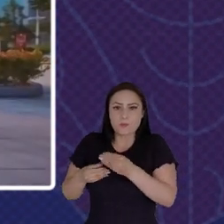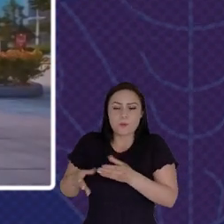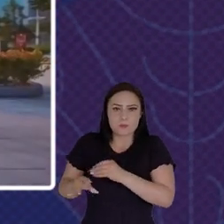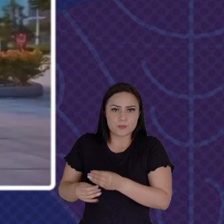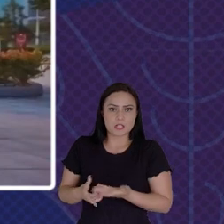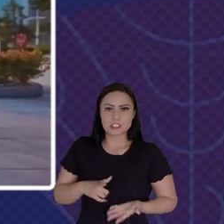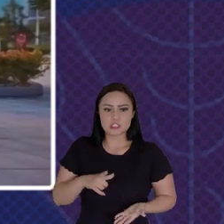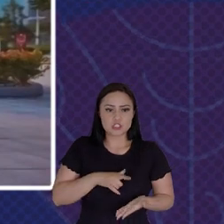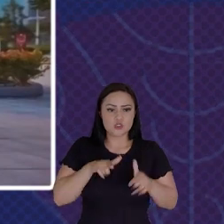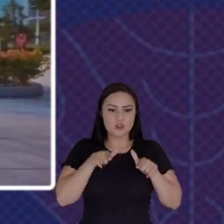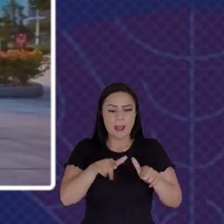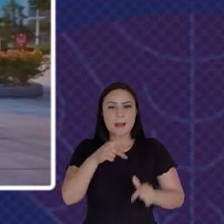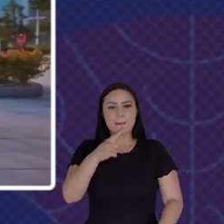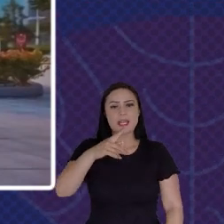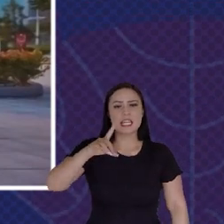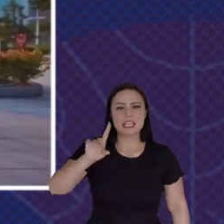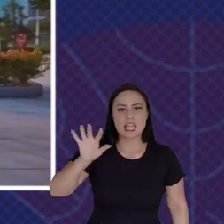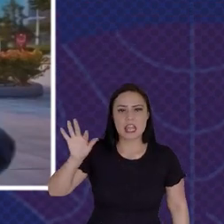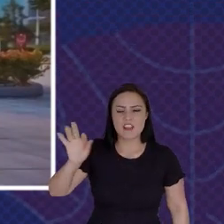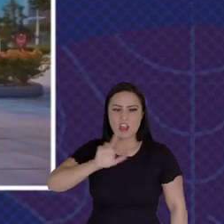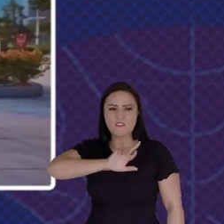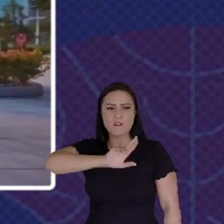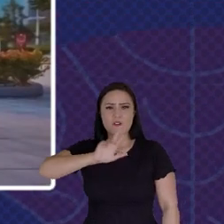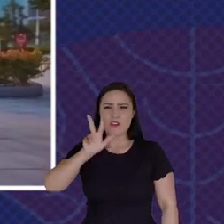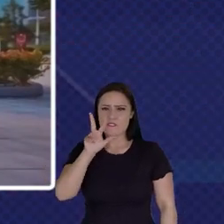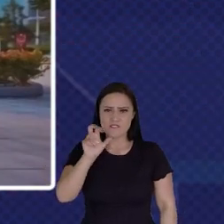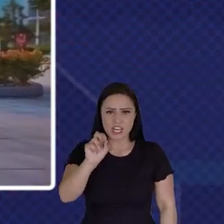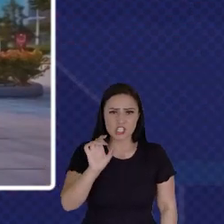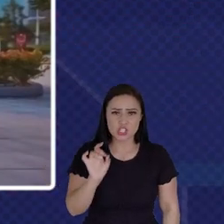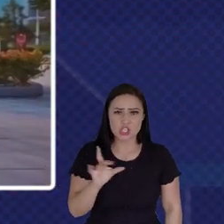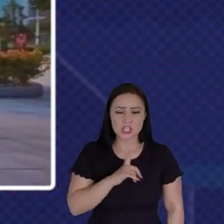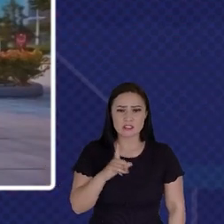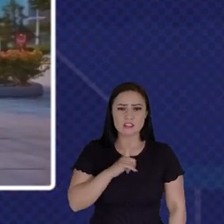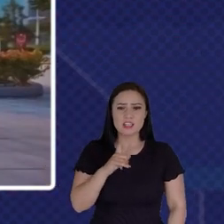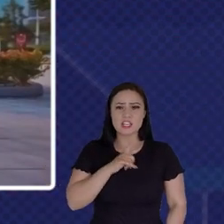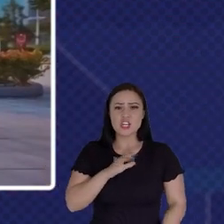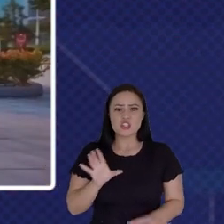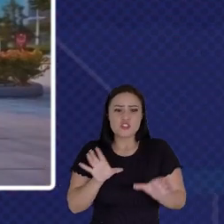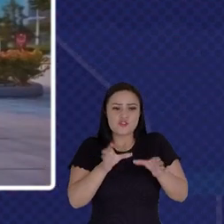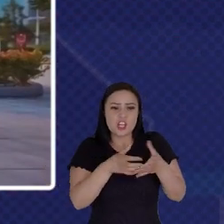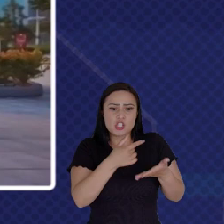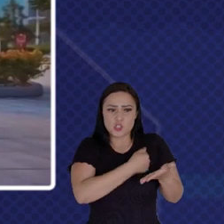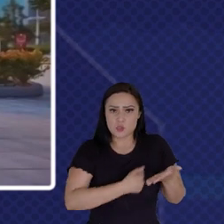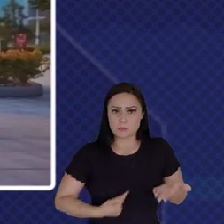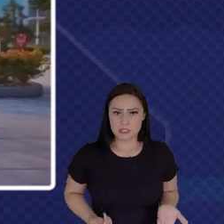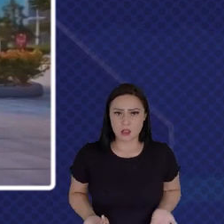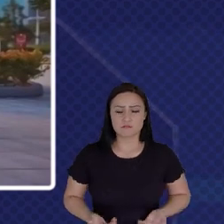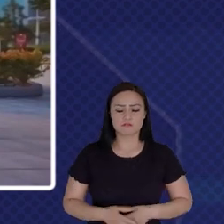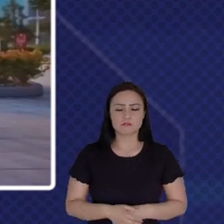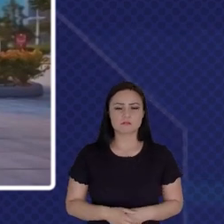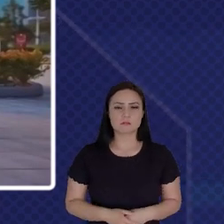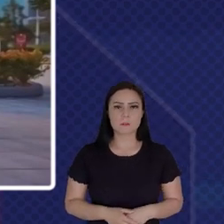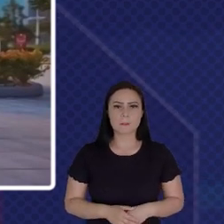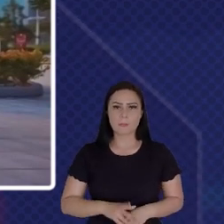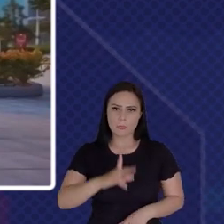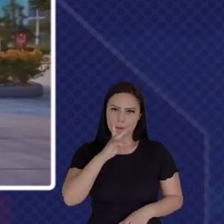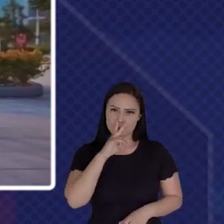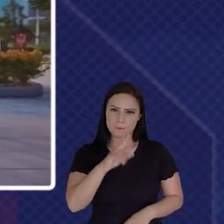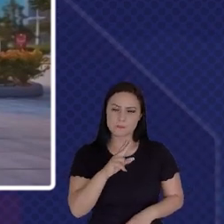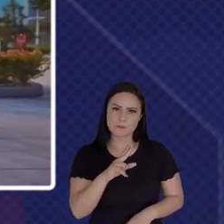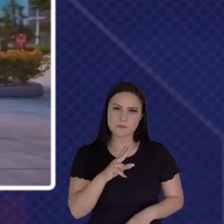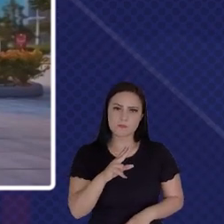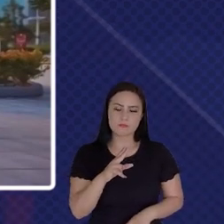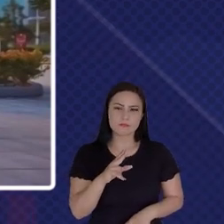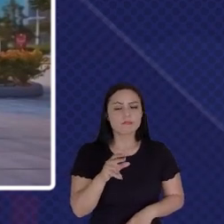Just To Satisfy Multiple Different Government Agencies I Think The Once Only Principle Is A Really Important One